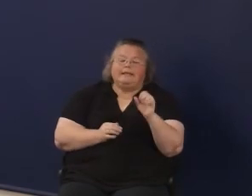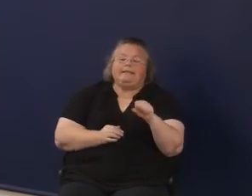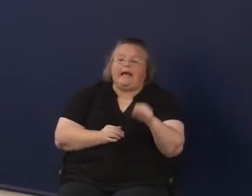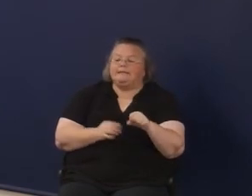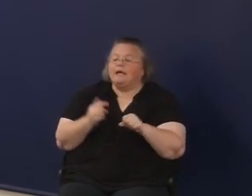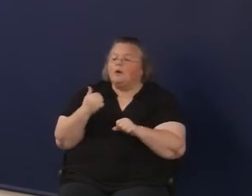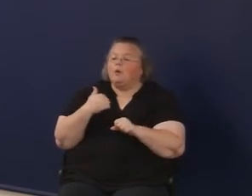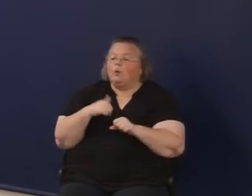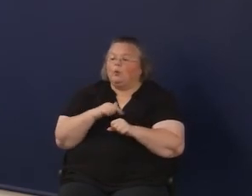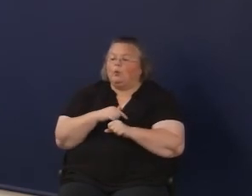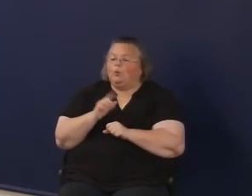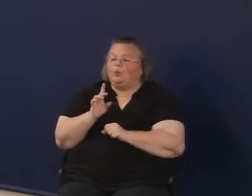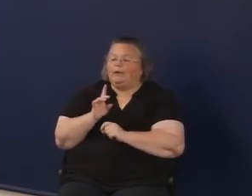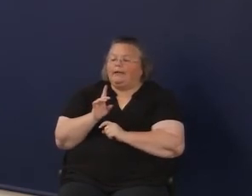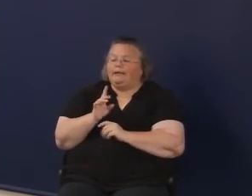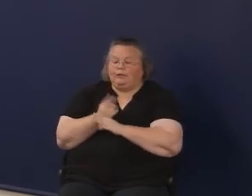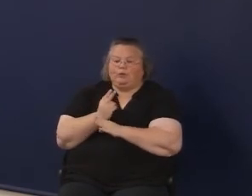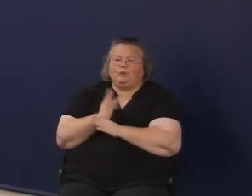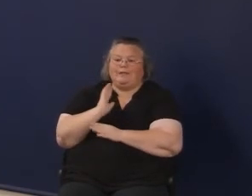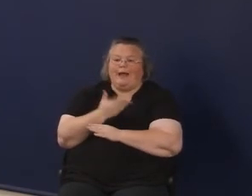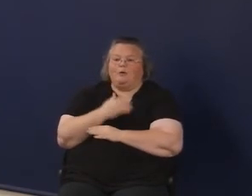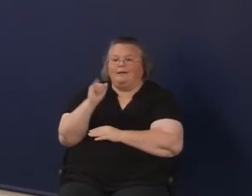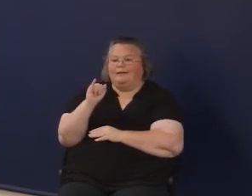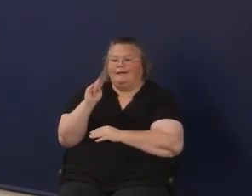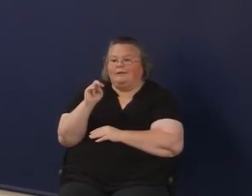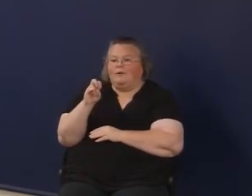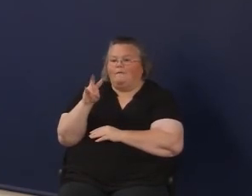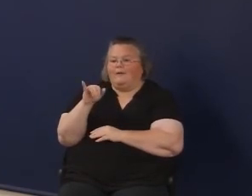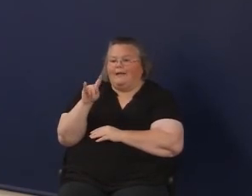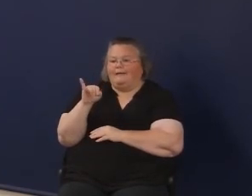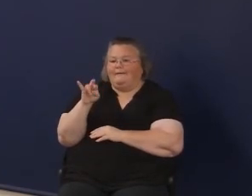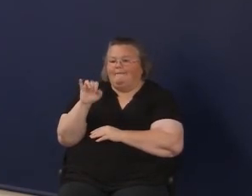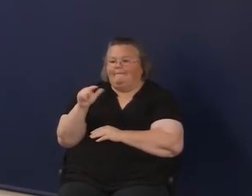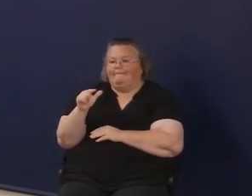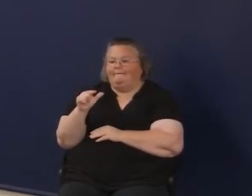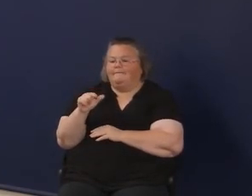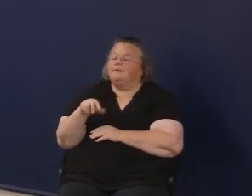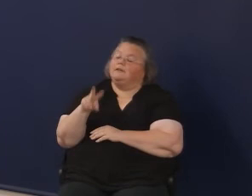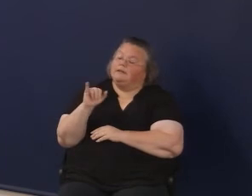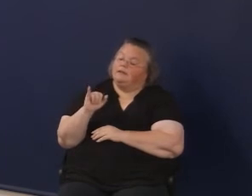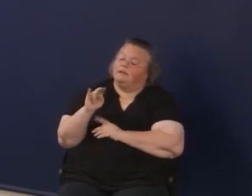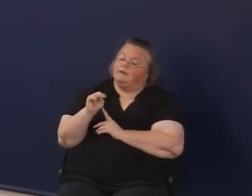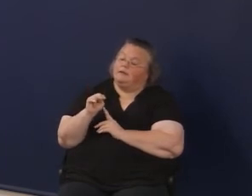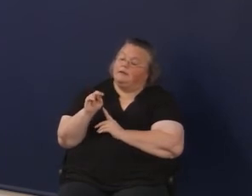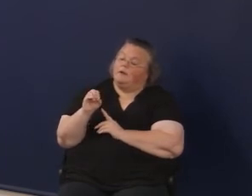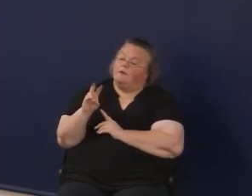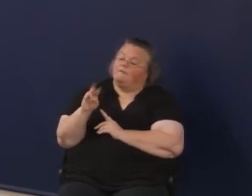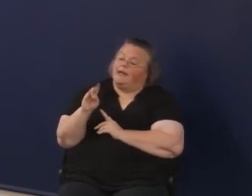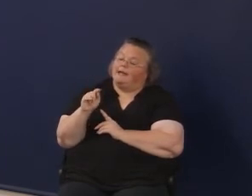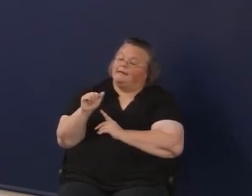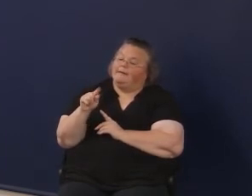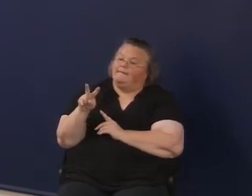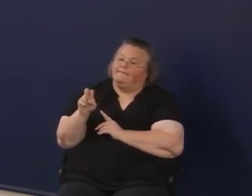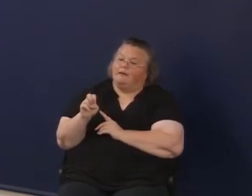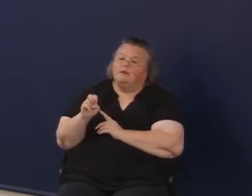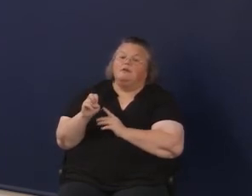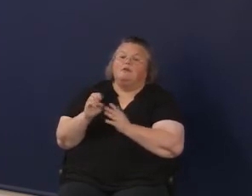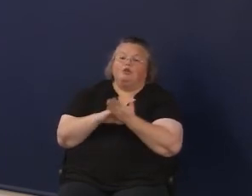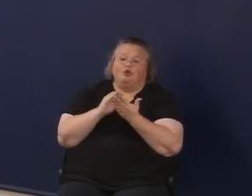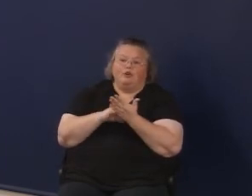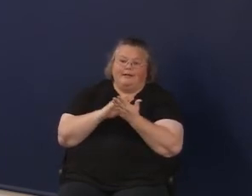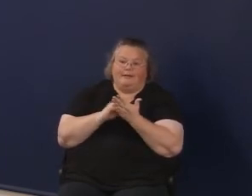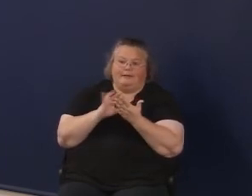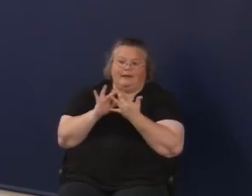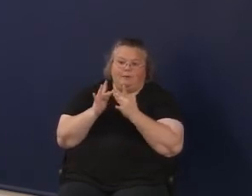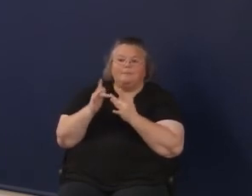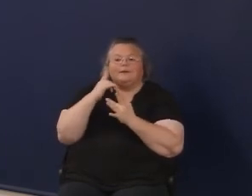did. And what we did was we used our innovative learning network. Because we knew those districts were the ones who had leadership that